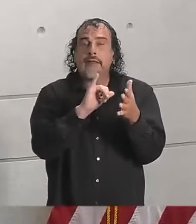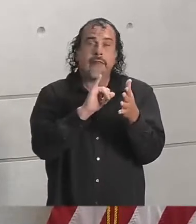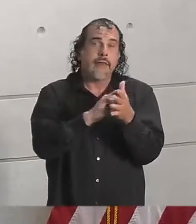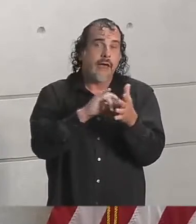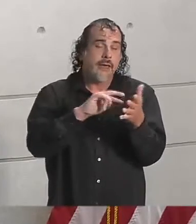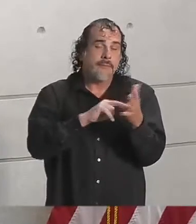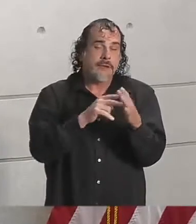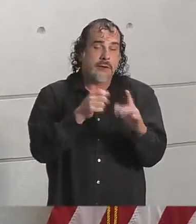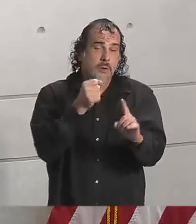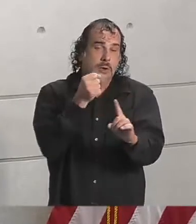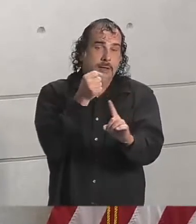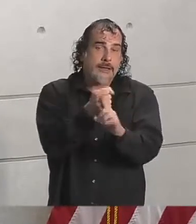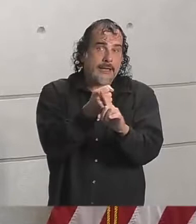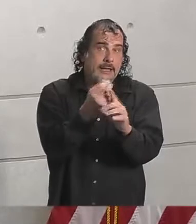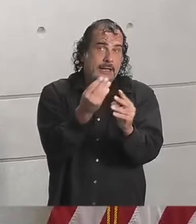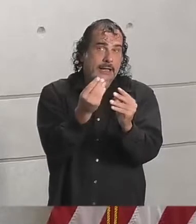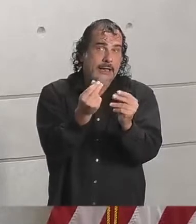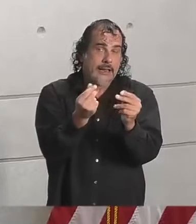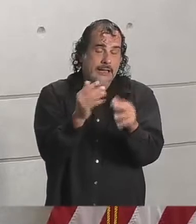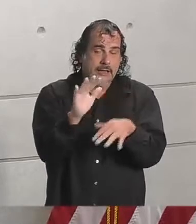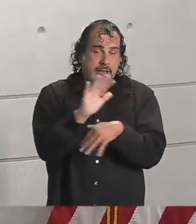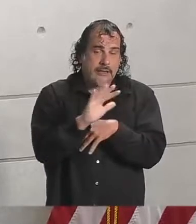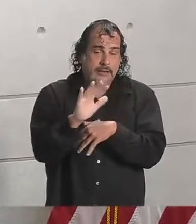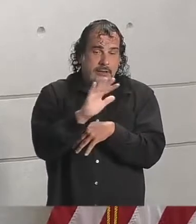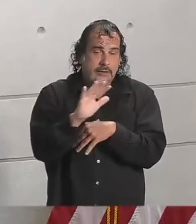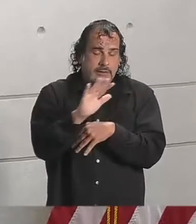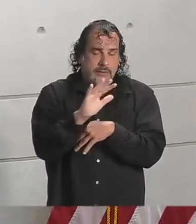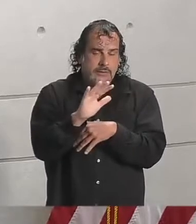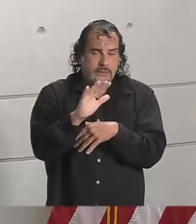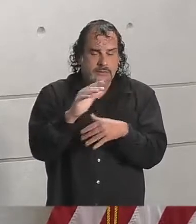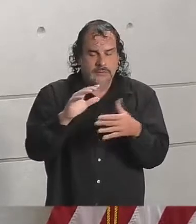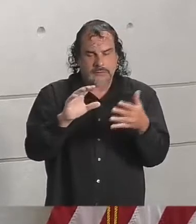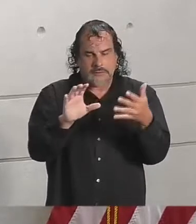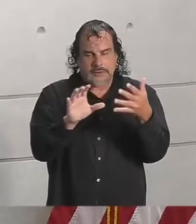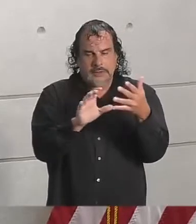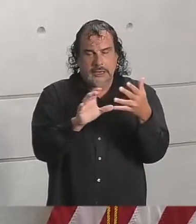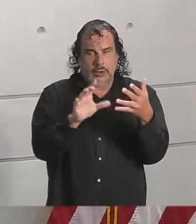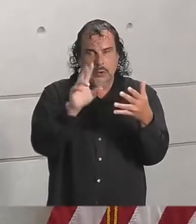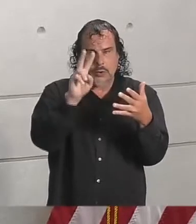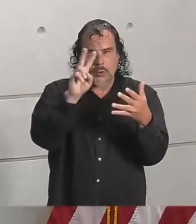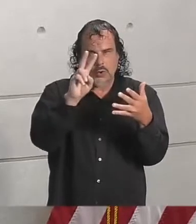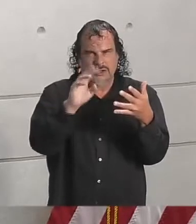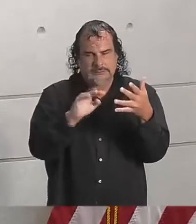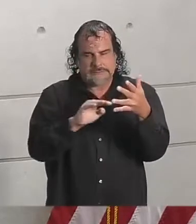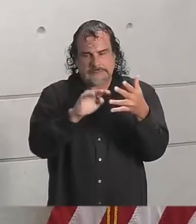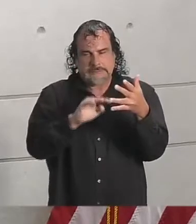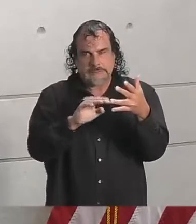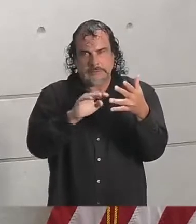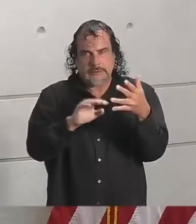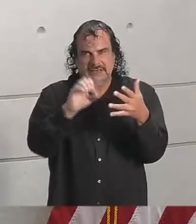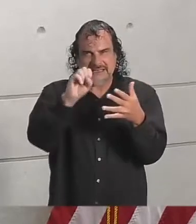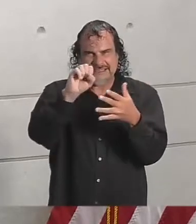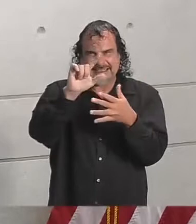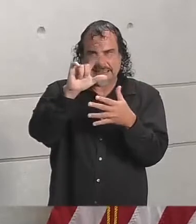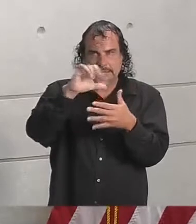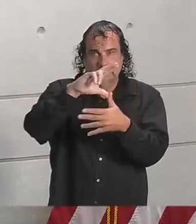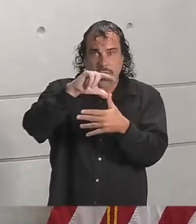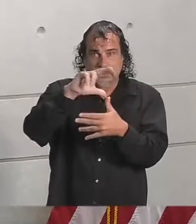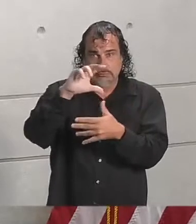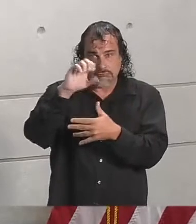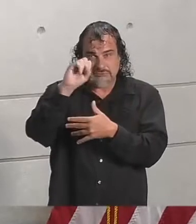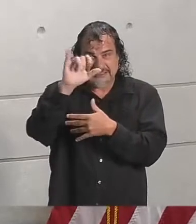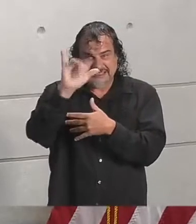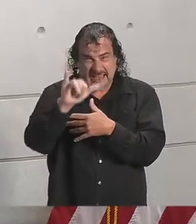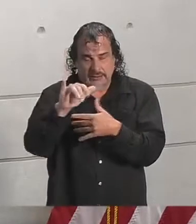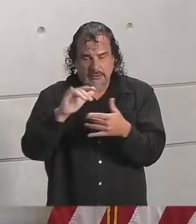landfall of a high Category 1 hurricane, Sally, with sustained